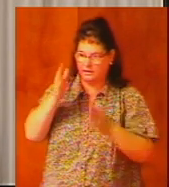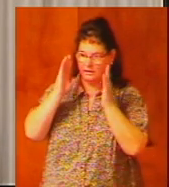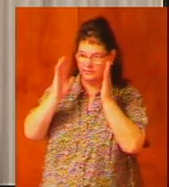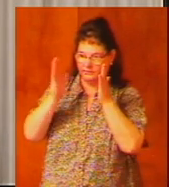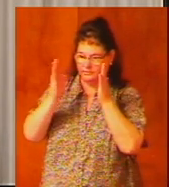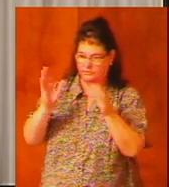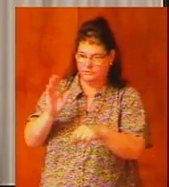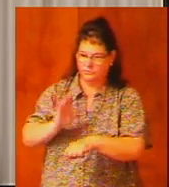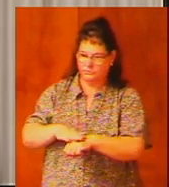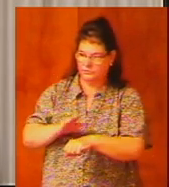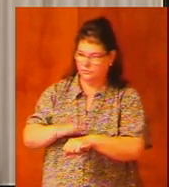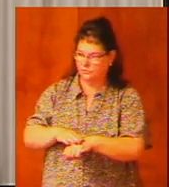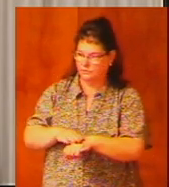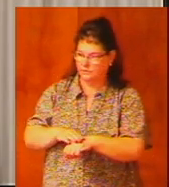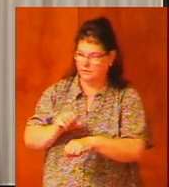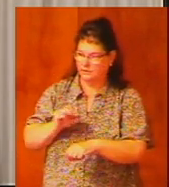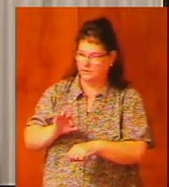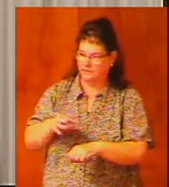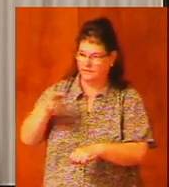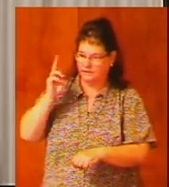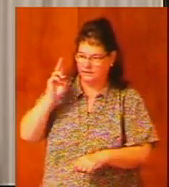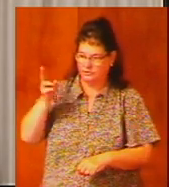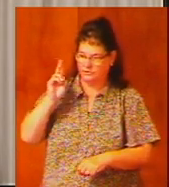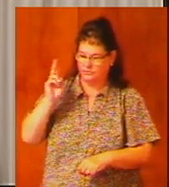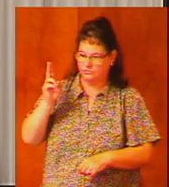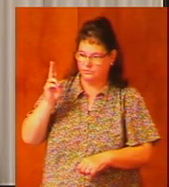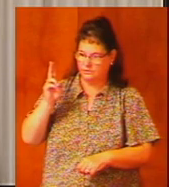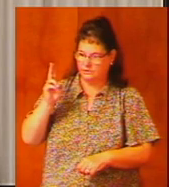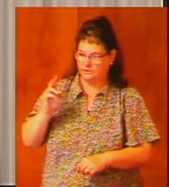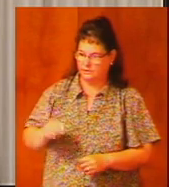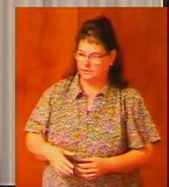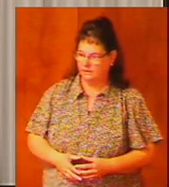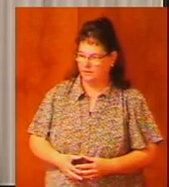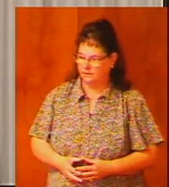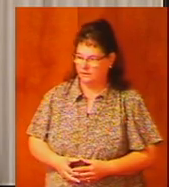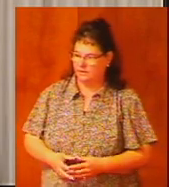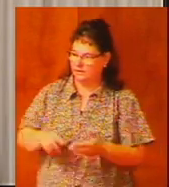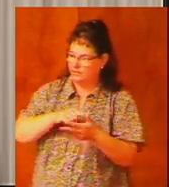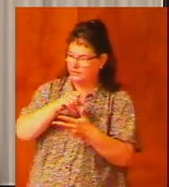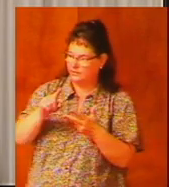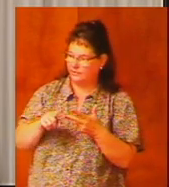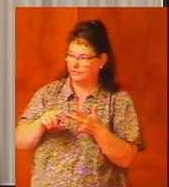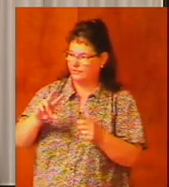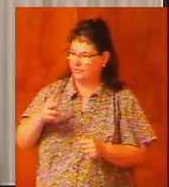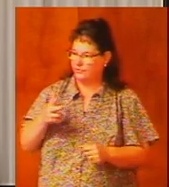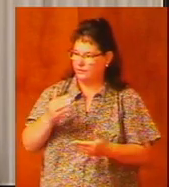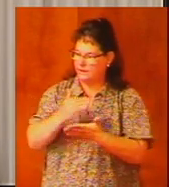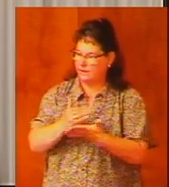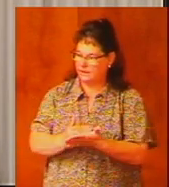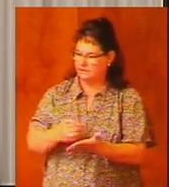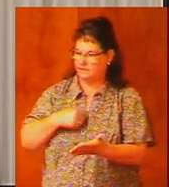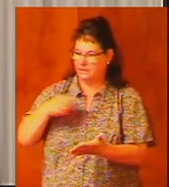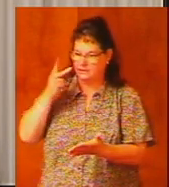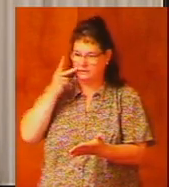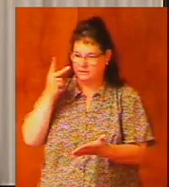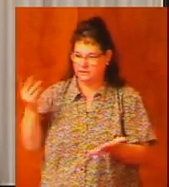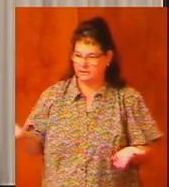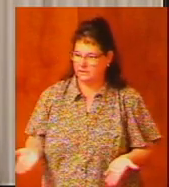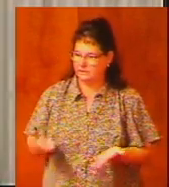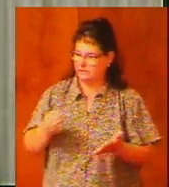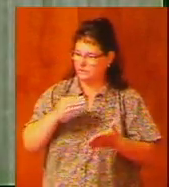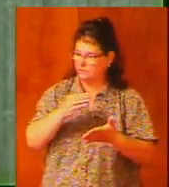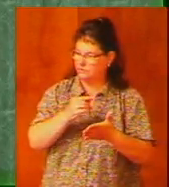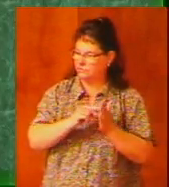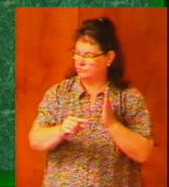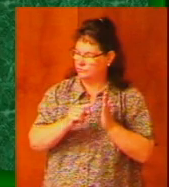the warnings of history a third lesson that I see in this text is